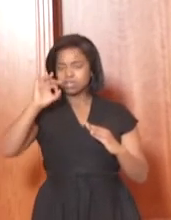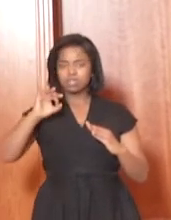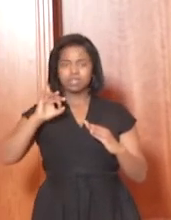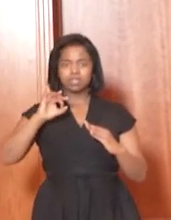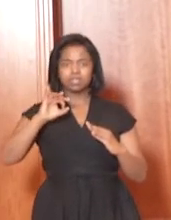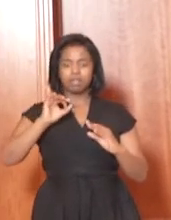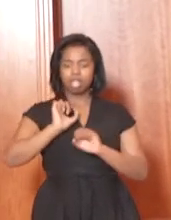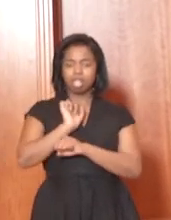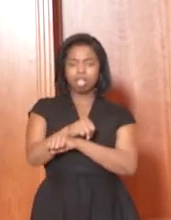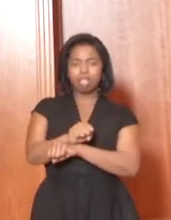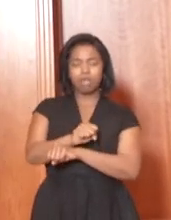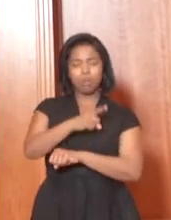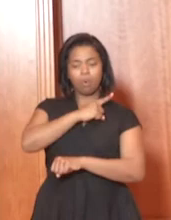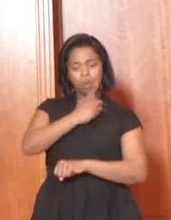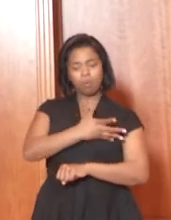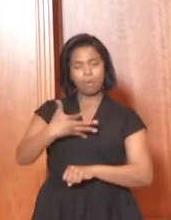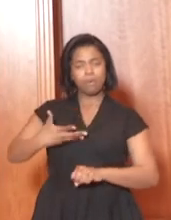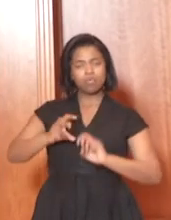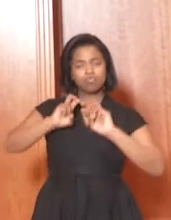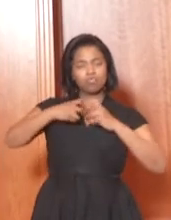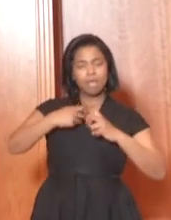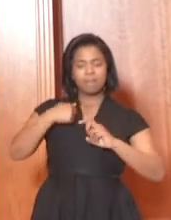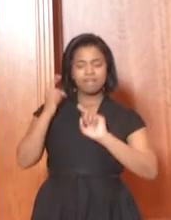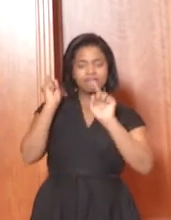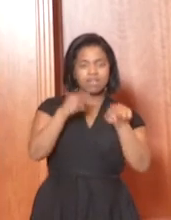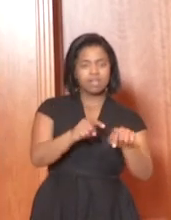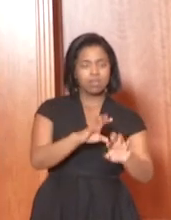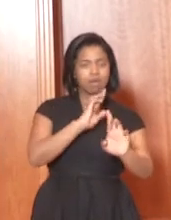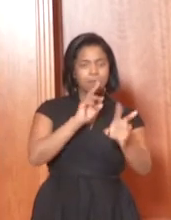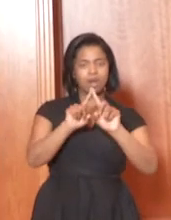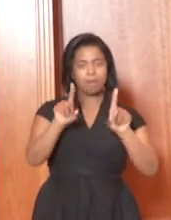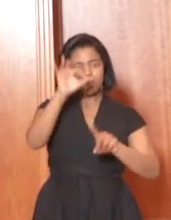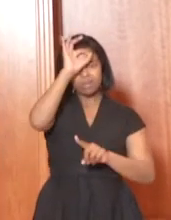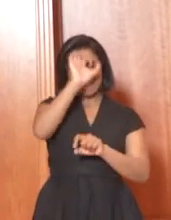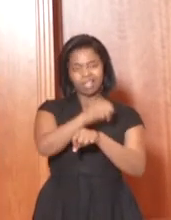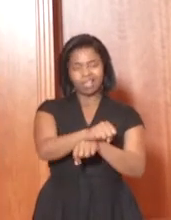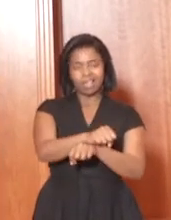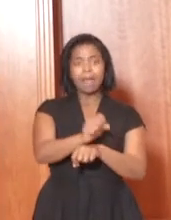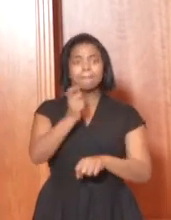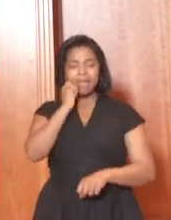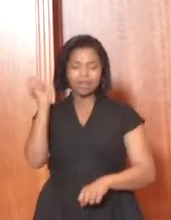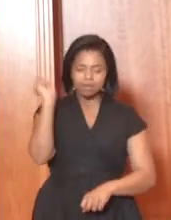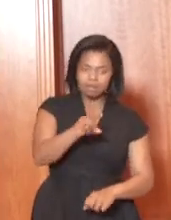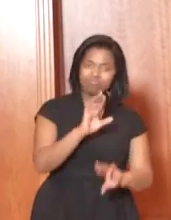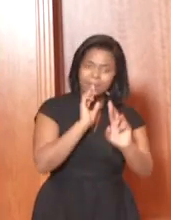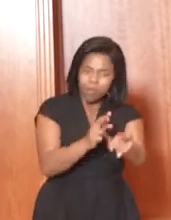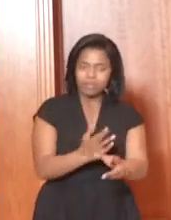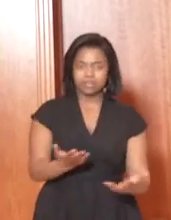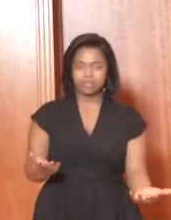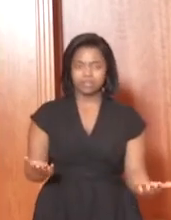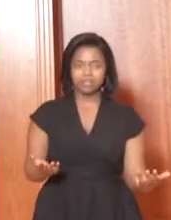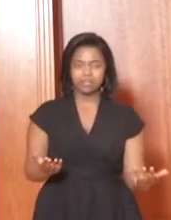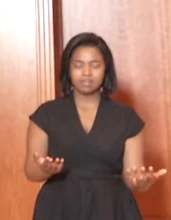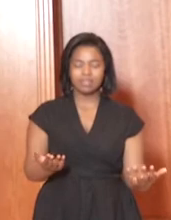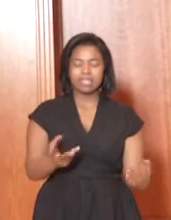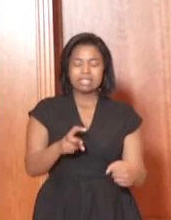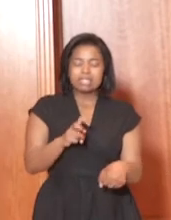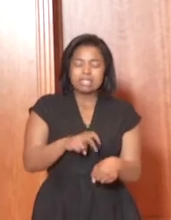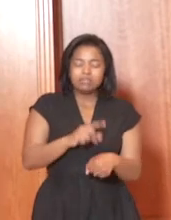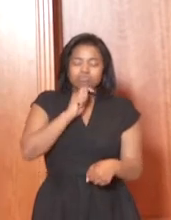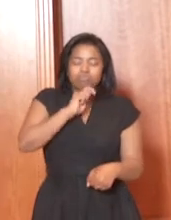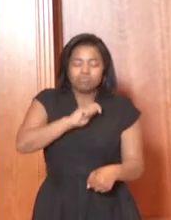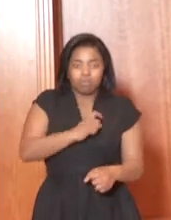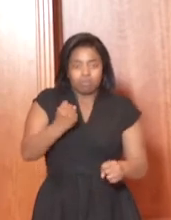violated or raped away because in some cases that still happen. So that is the level of real